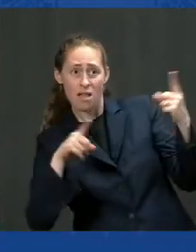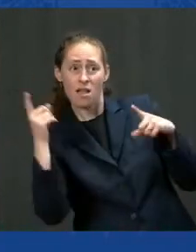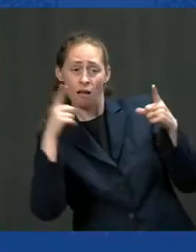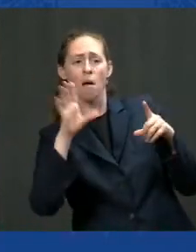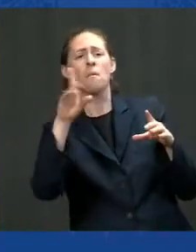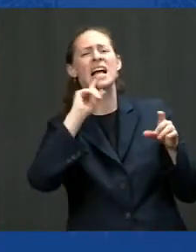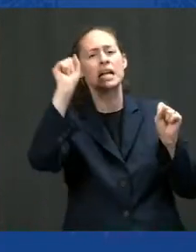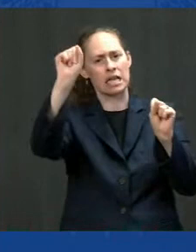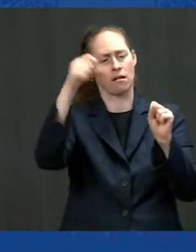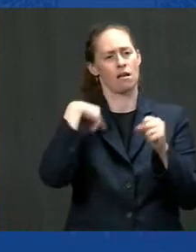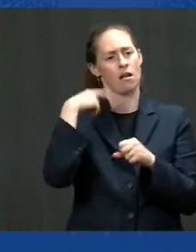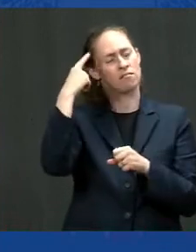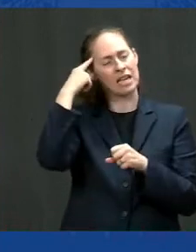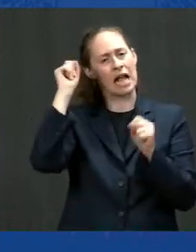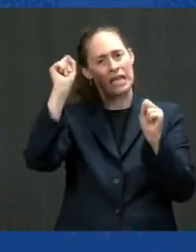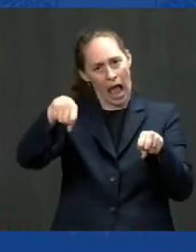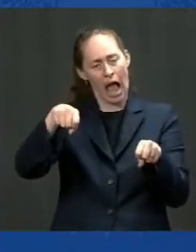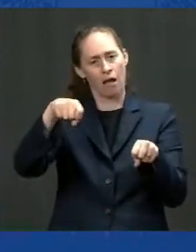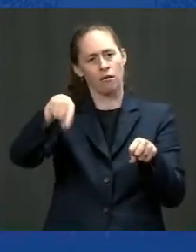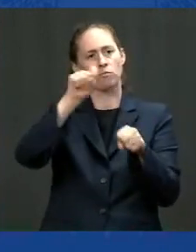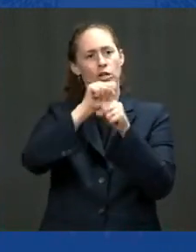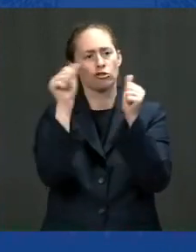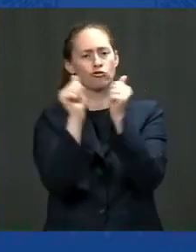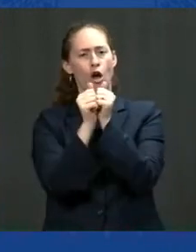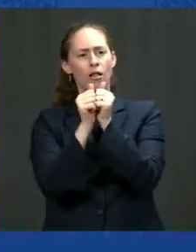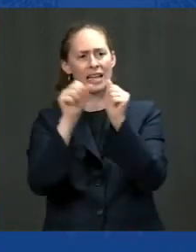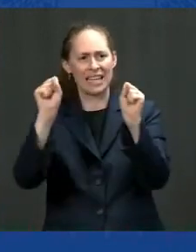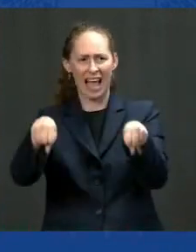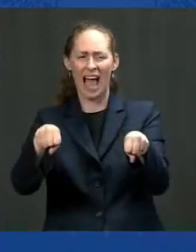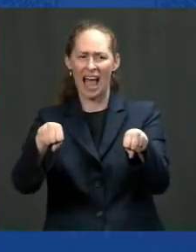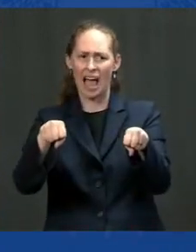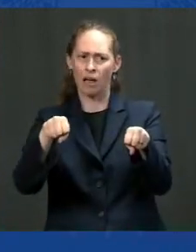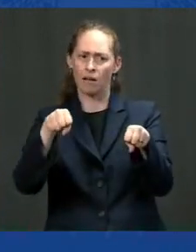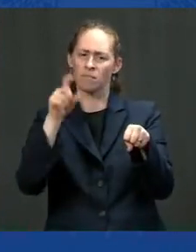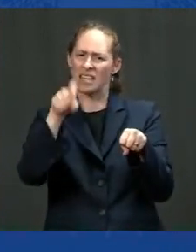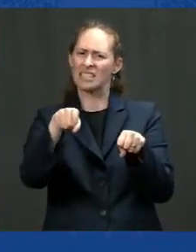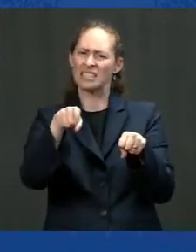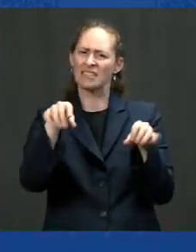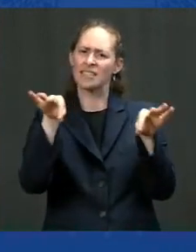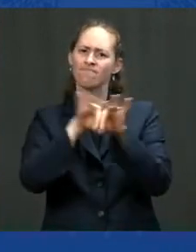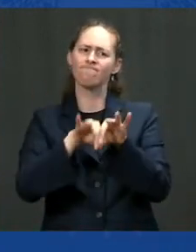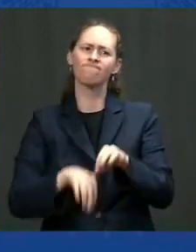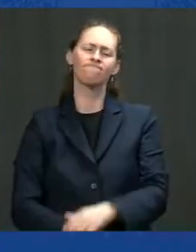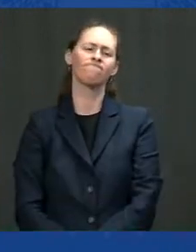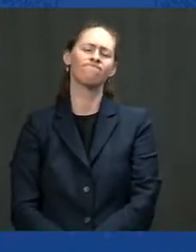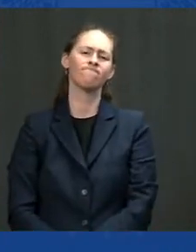work together on the few things we do agree on i think it's important